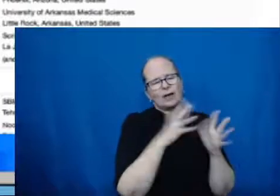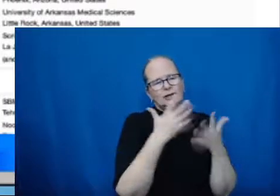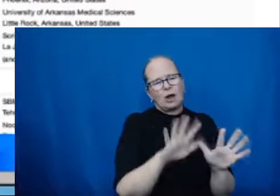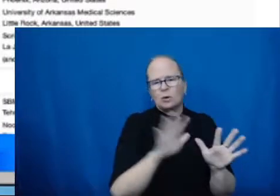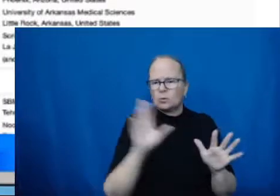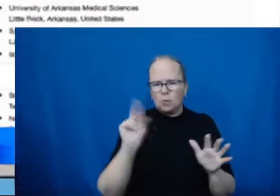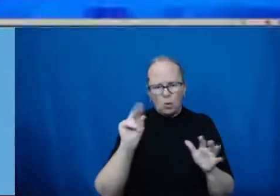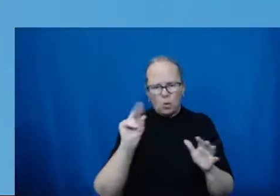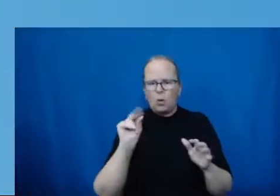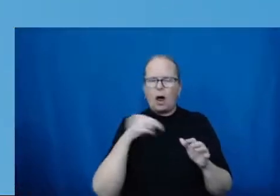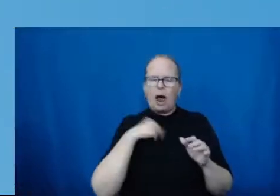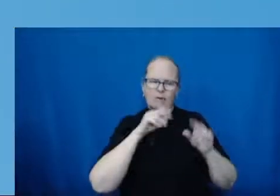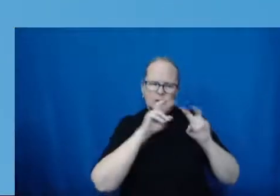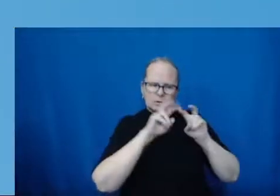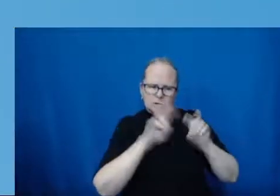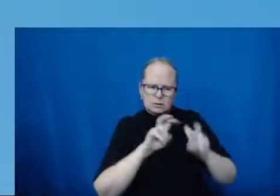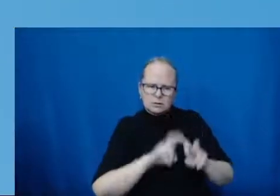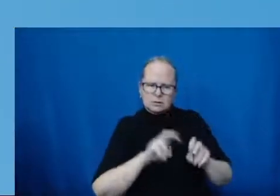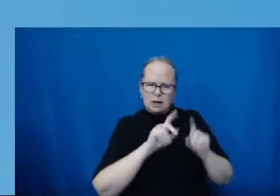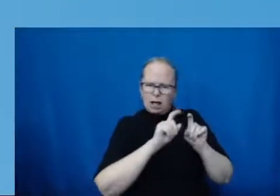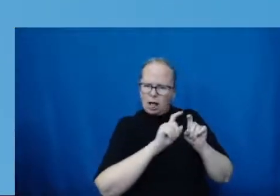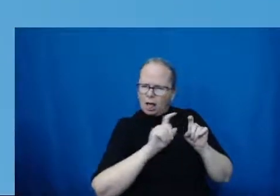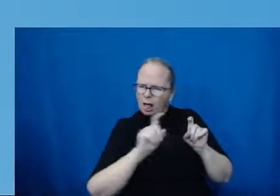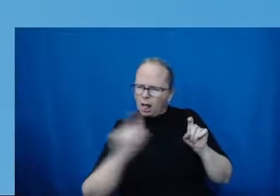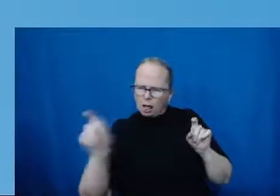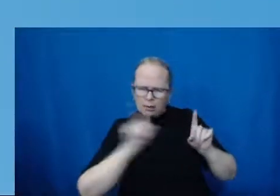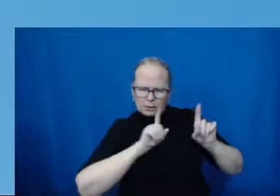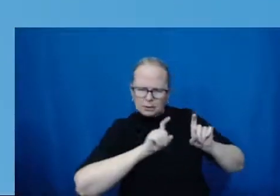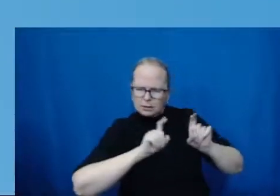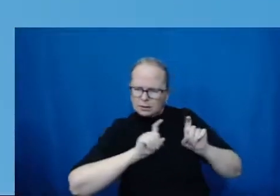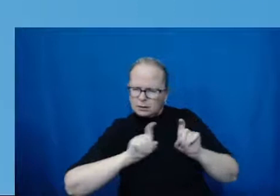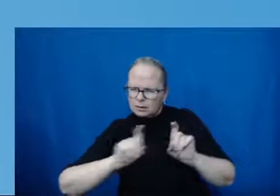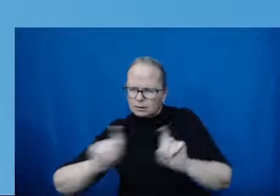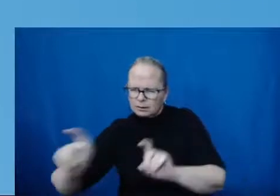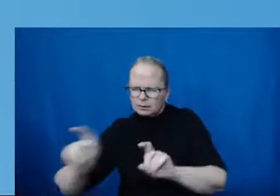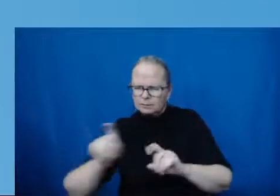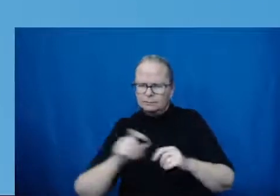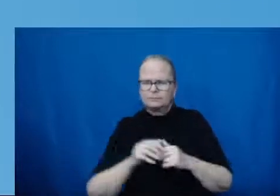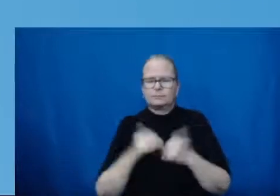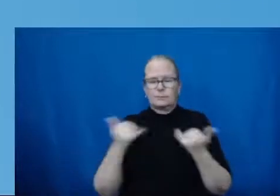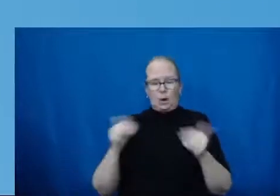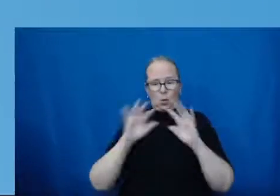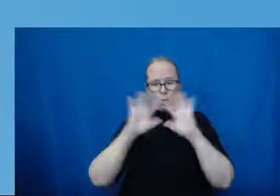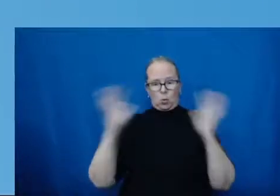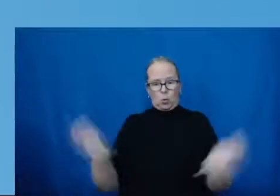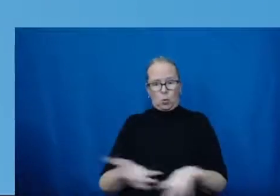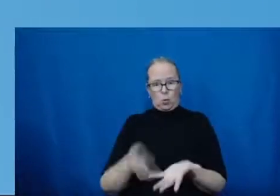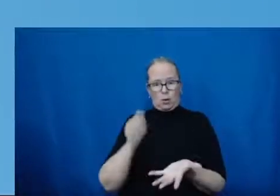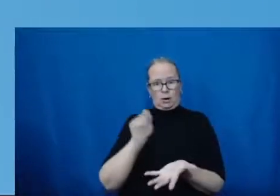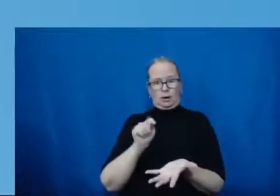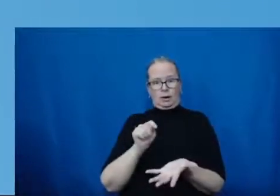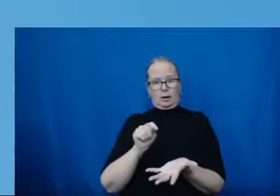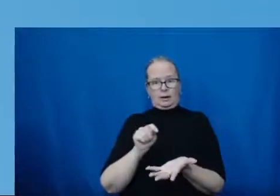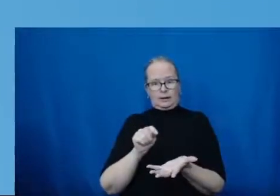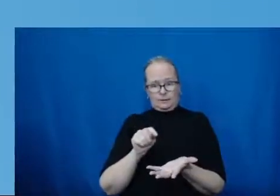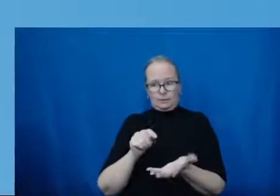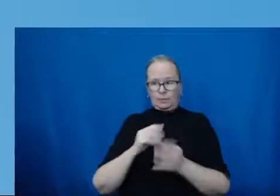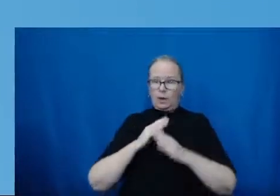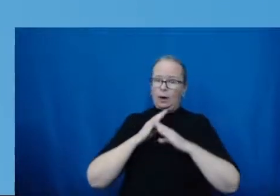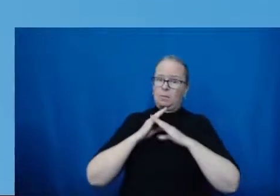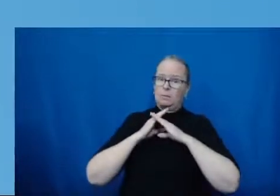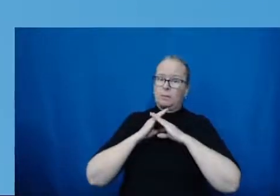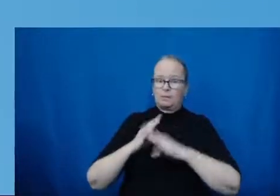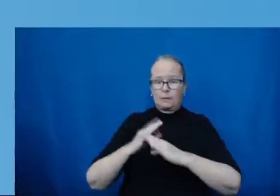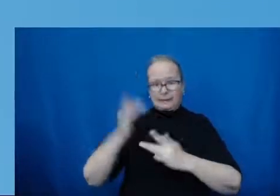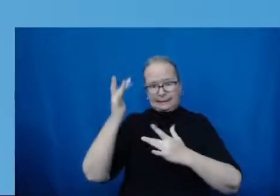as of today, right now, I would say, and it should be forevermore, that prevention of disease is definitely something that we would